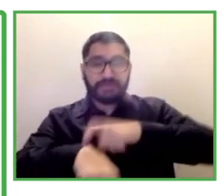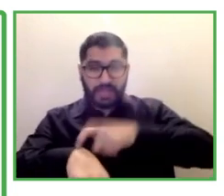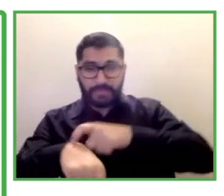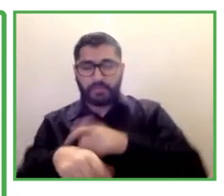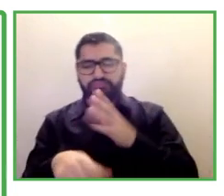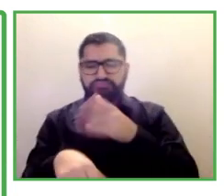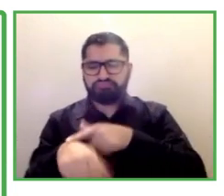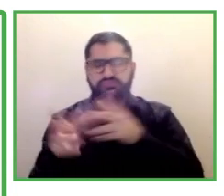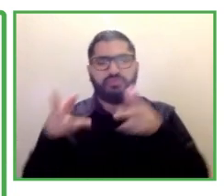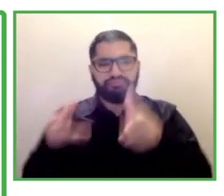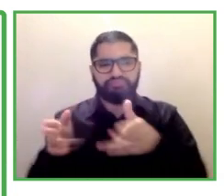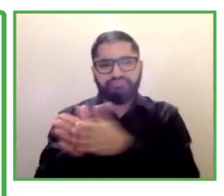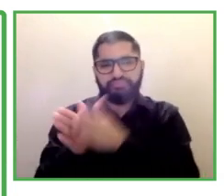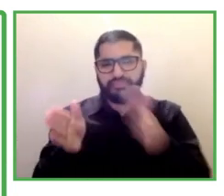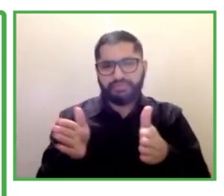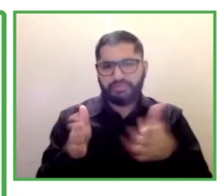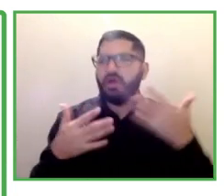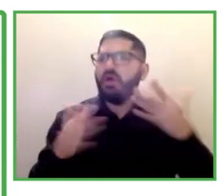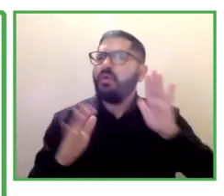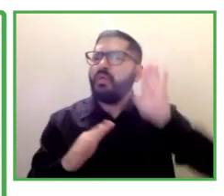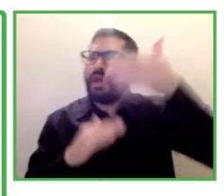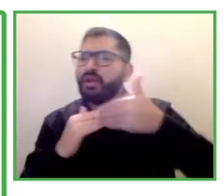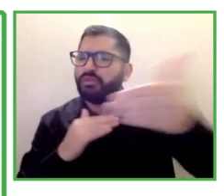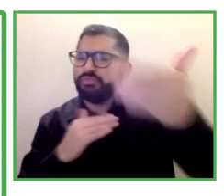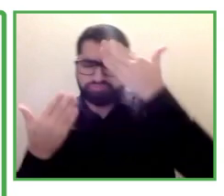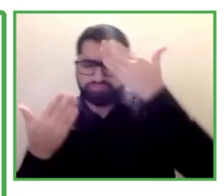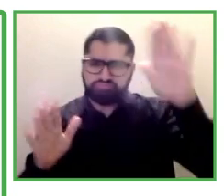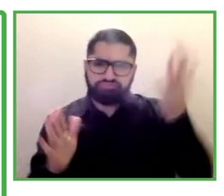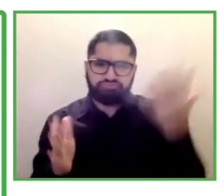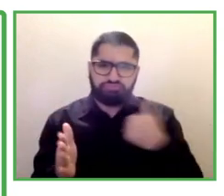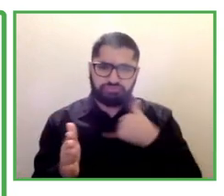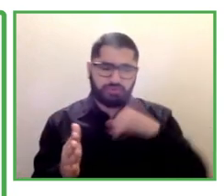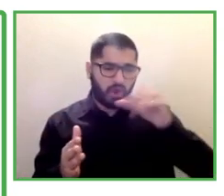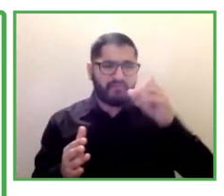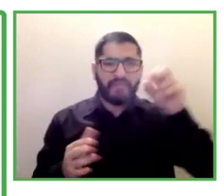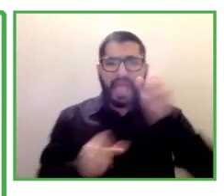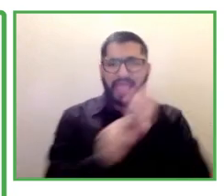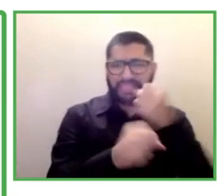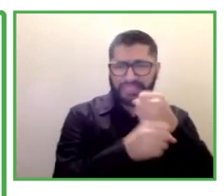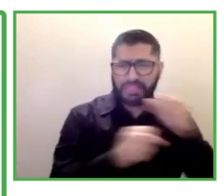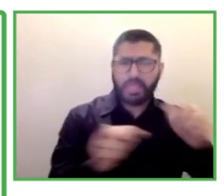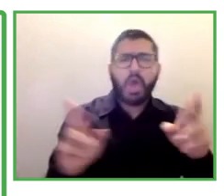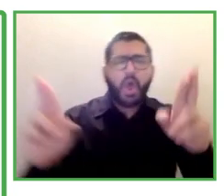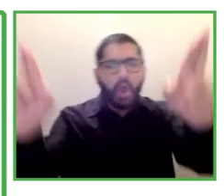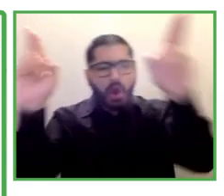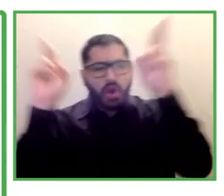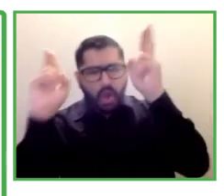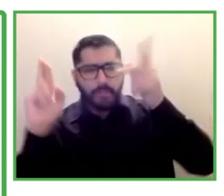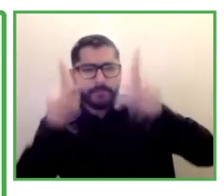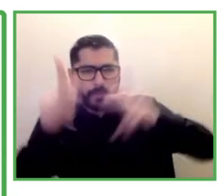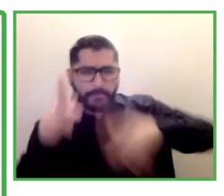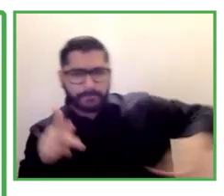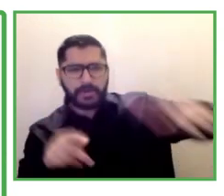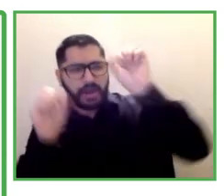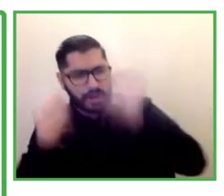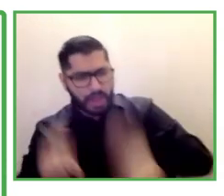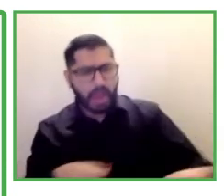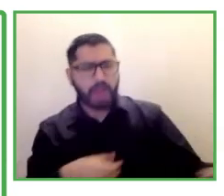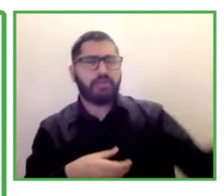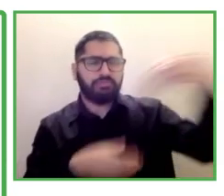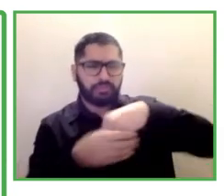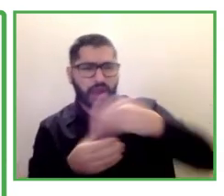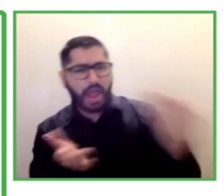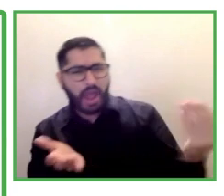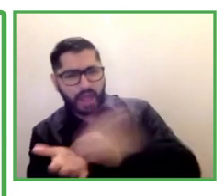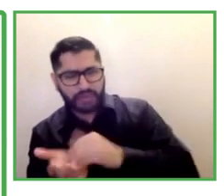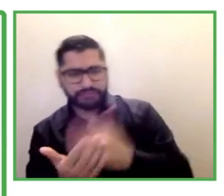back in person that's what we're really longing for however we are limited to what our guidelines are here in our community and in